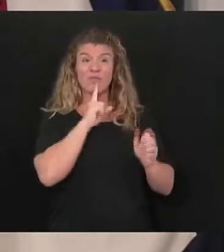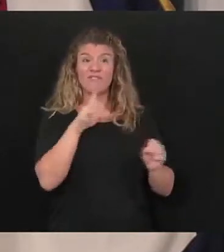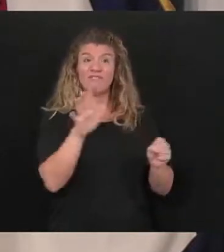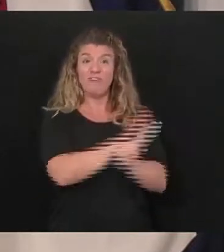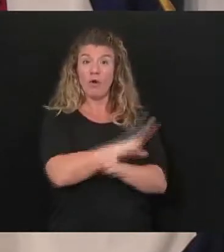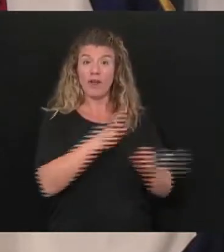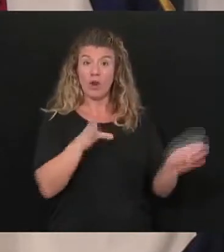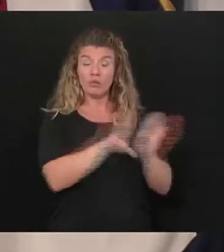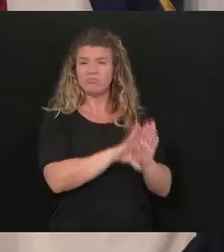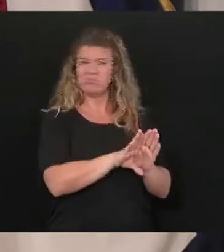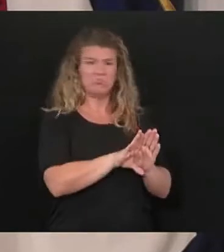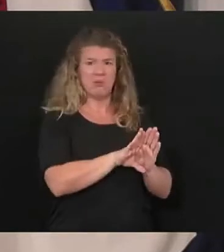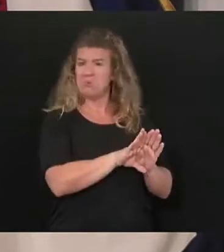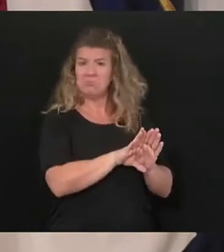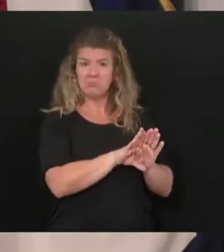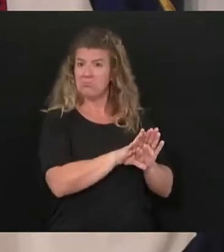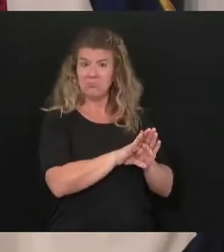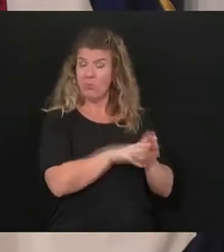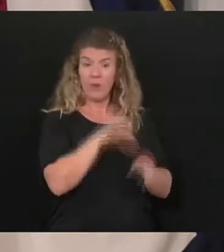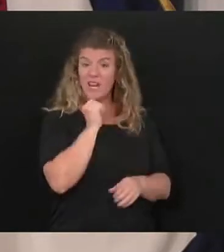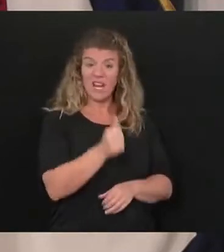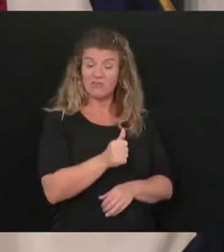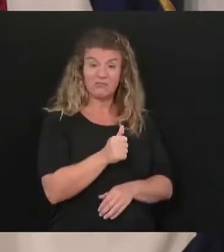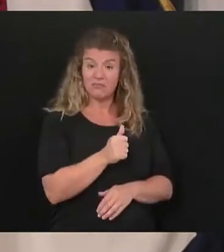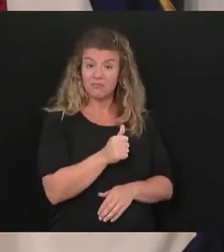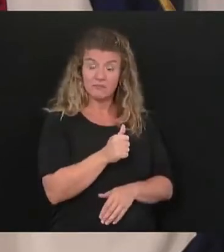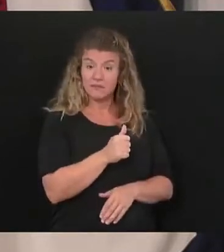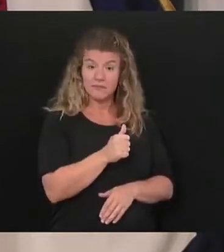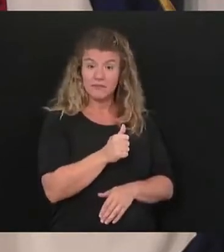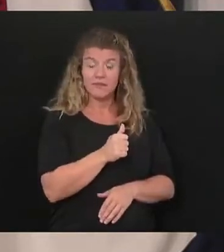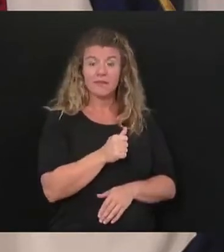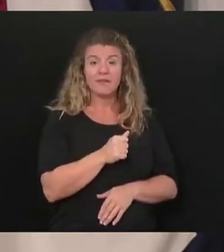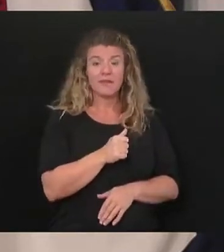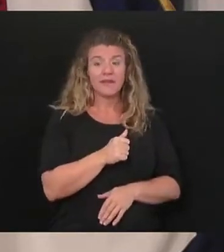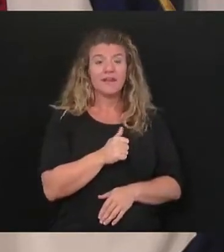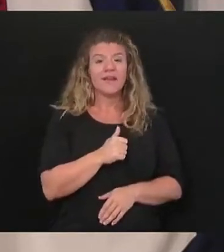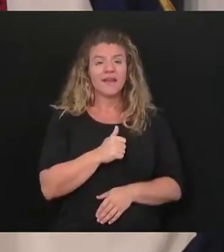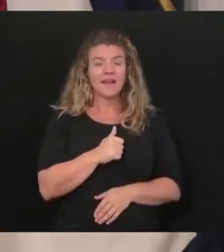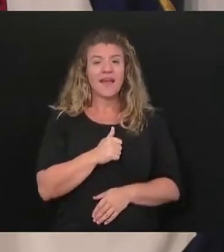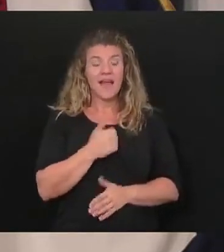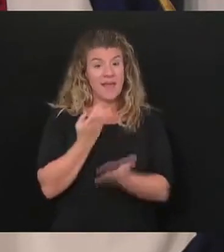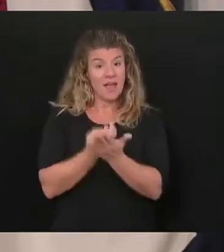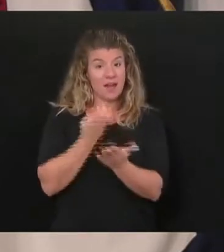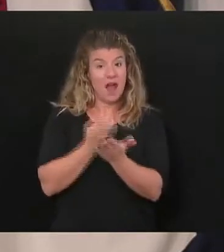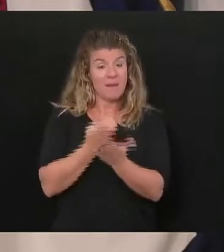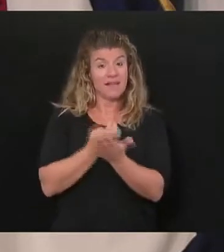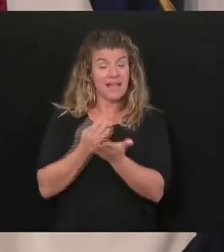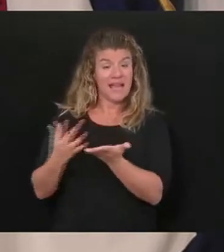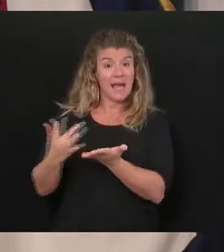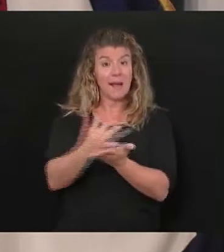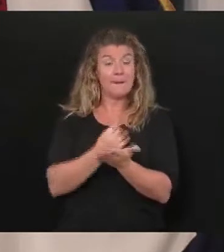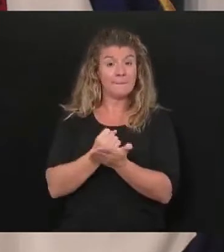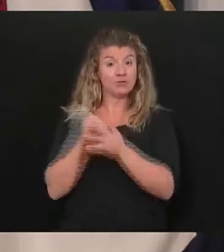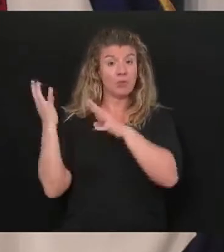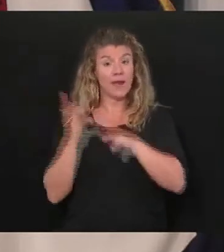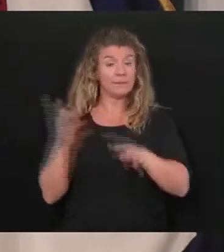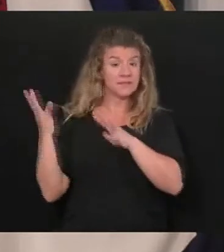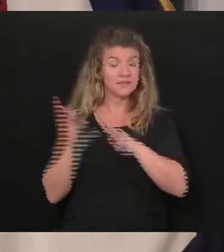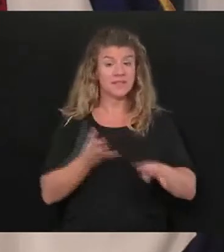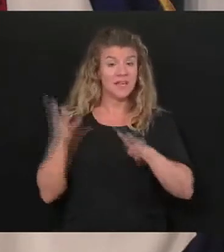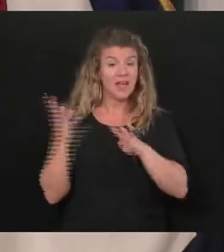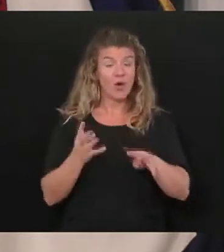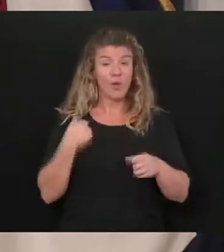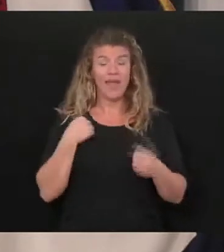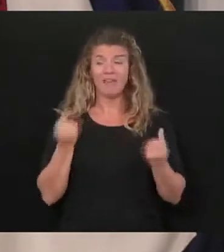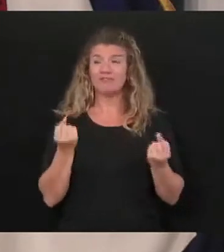But we didn't. We didn't. And as far as income streams coming into us economically and everything, many, many, many